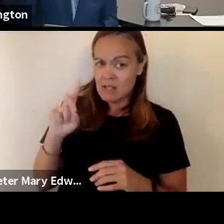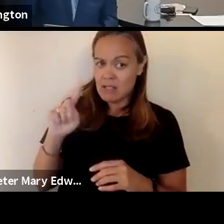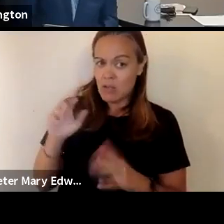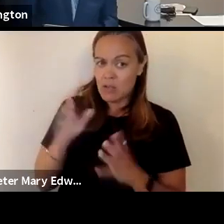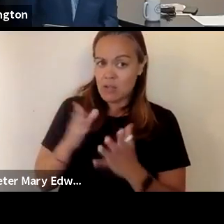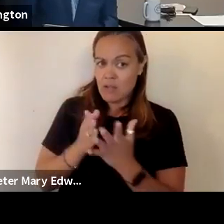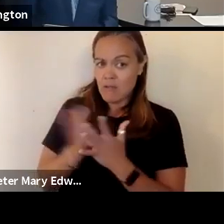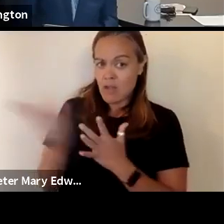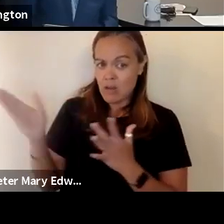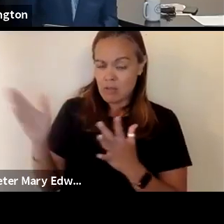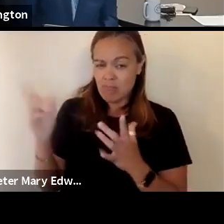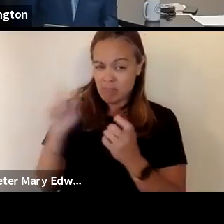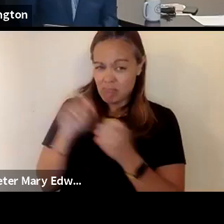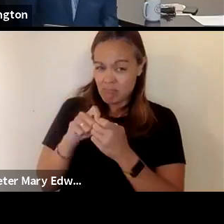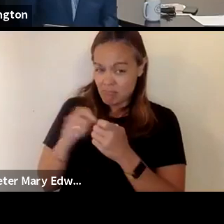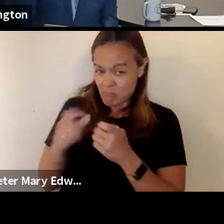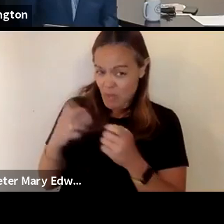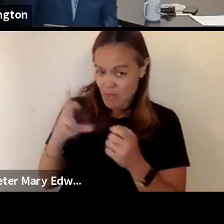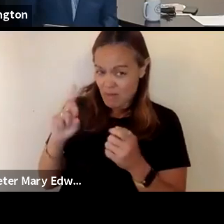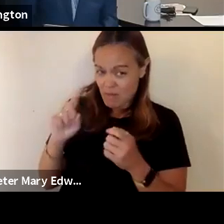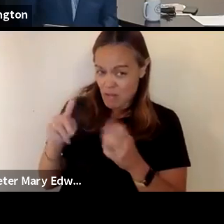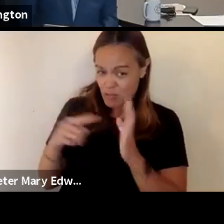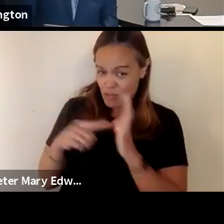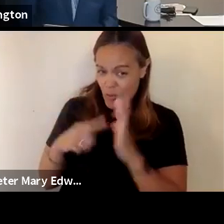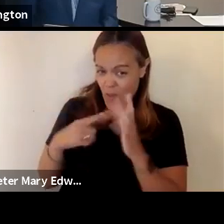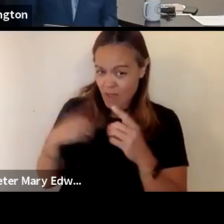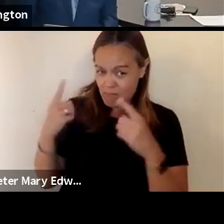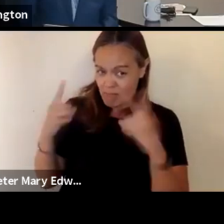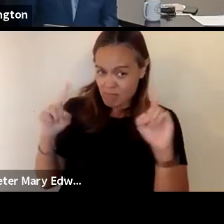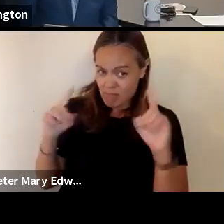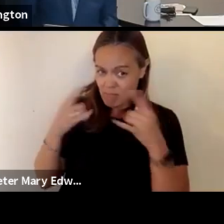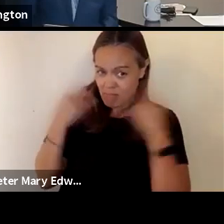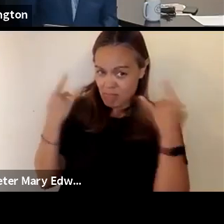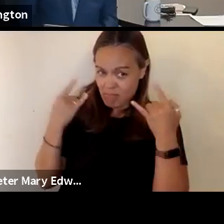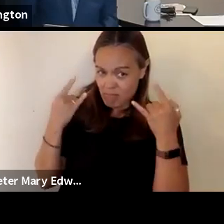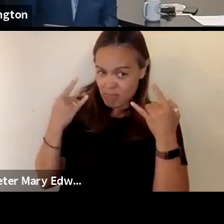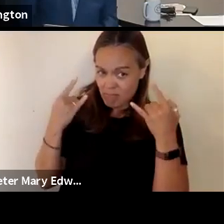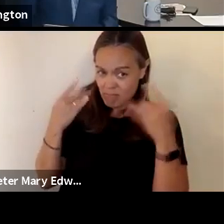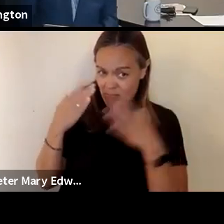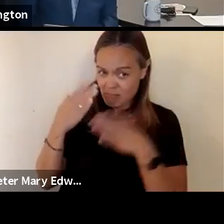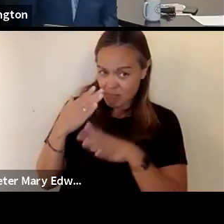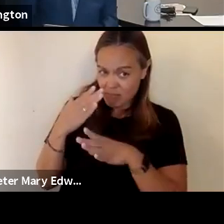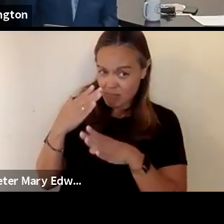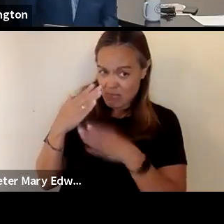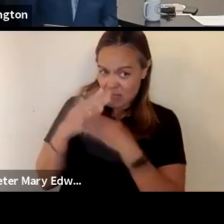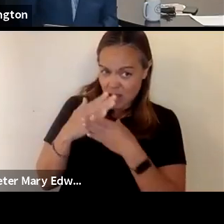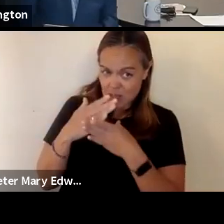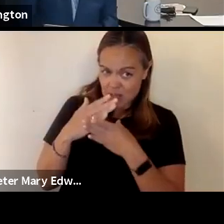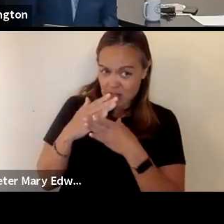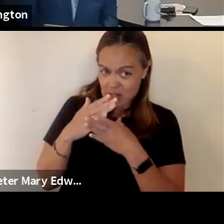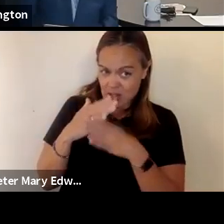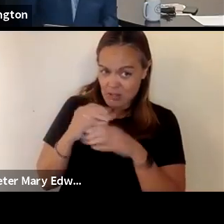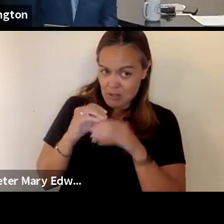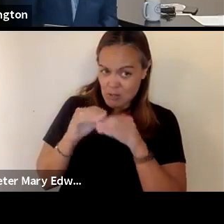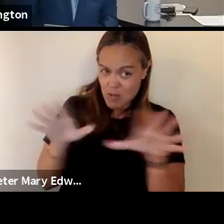do we have any data to show how effective masking is at stopping the spread of that variant